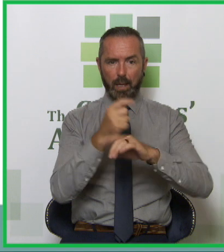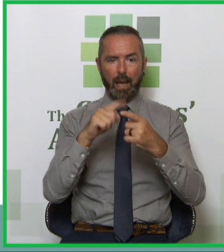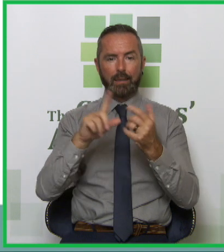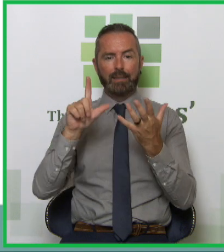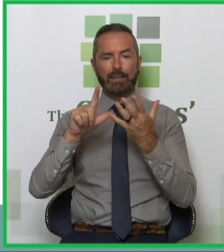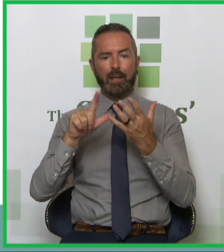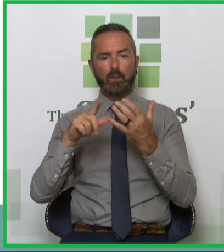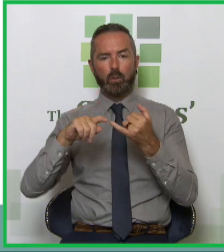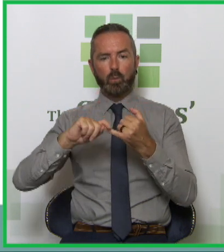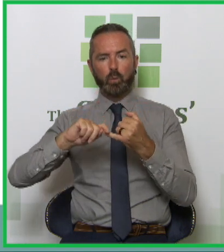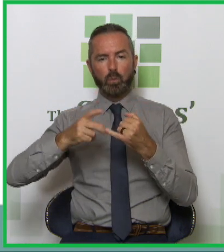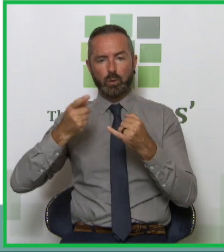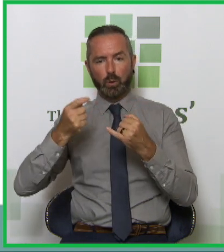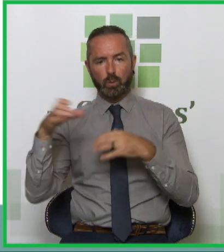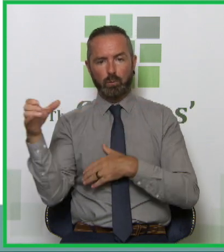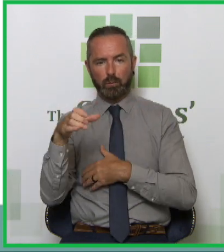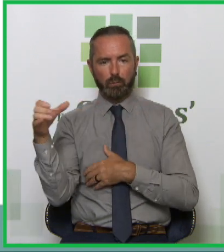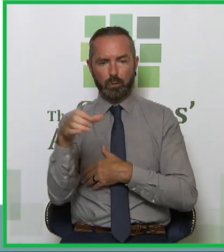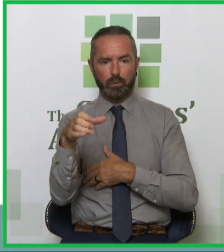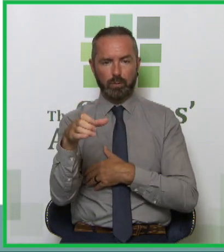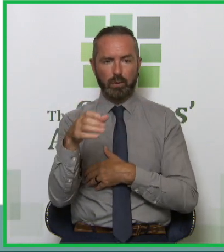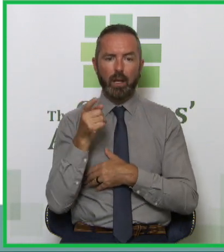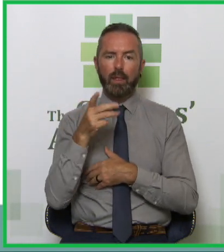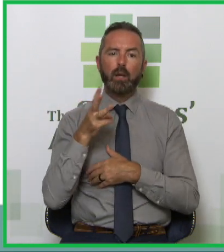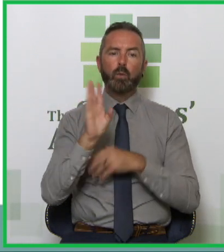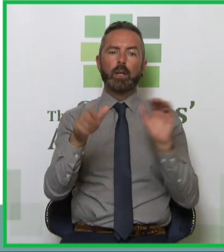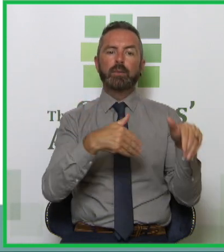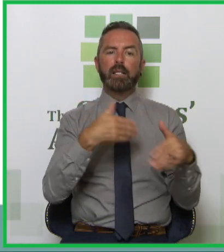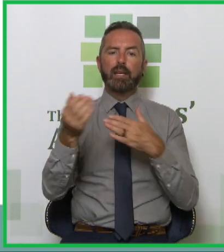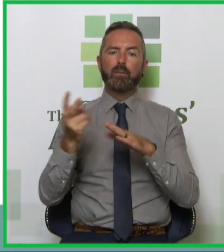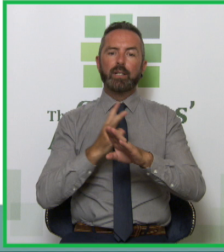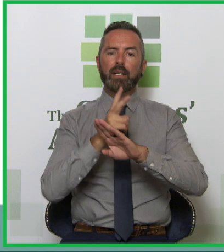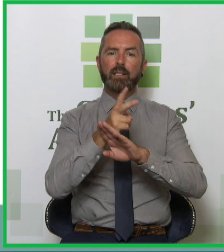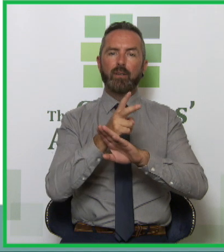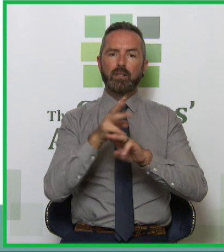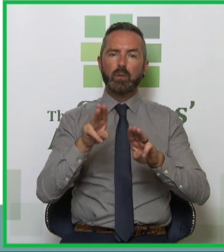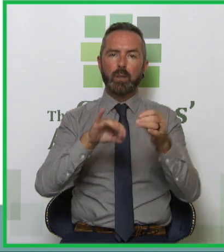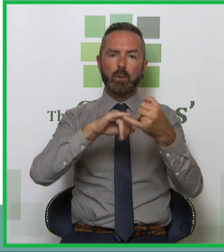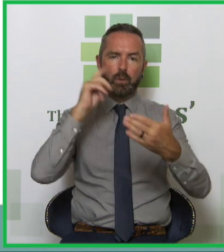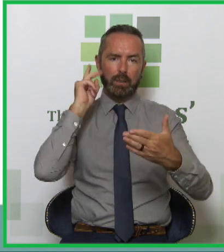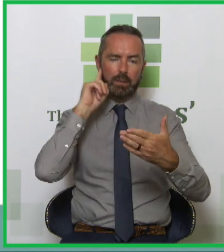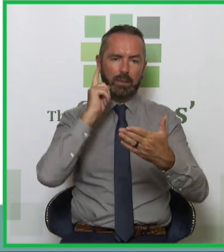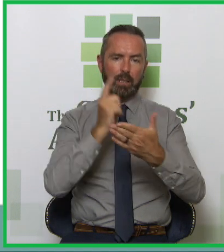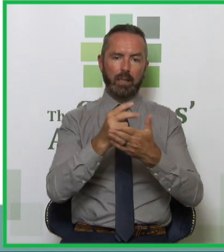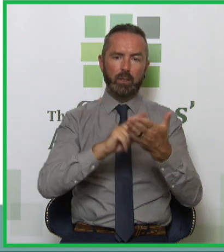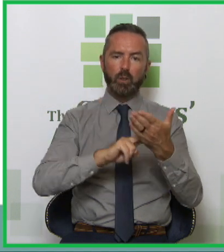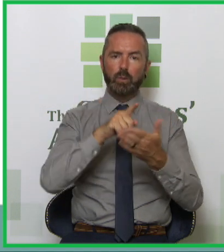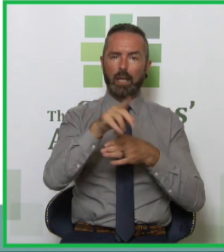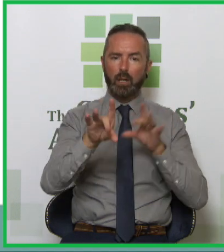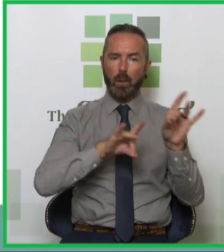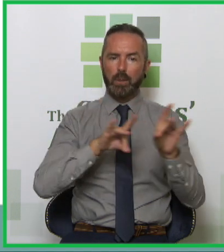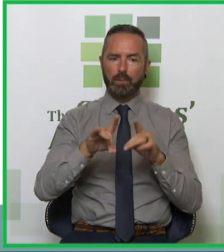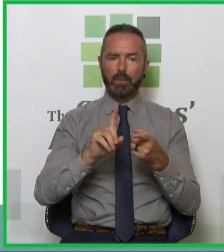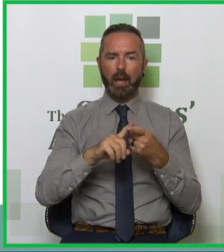recruited. And what they're going to be doing is delivering the intervention to people who choose that option. They'll also be working